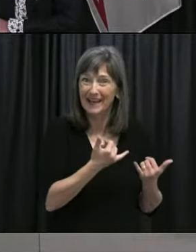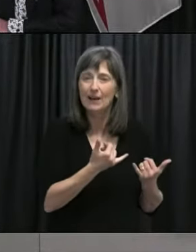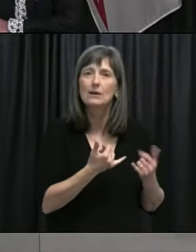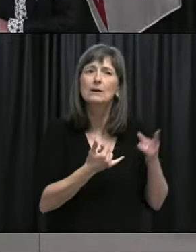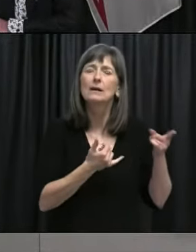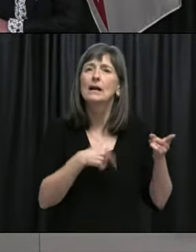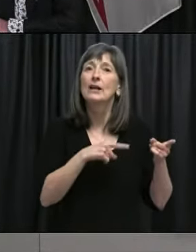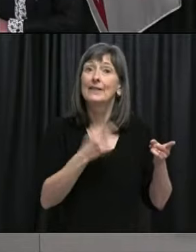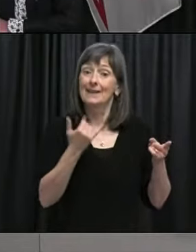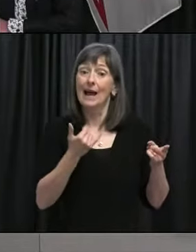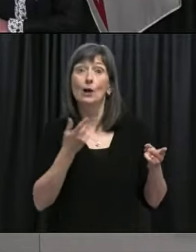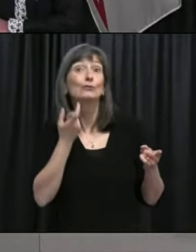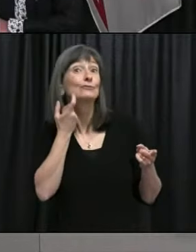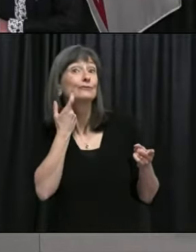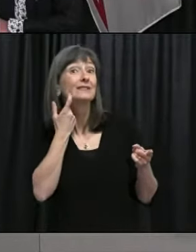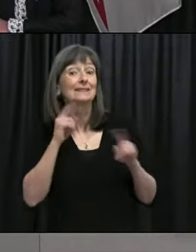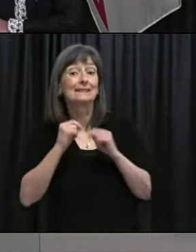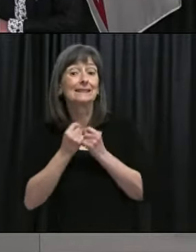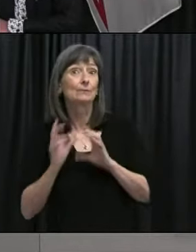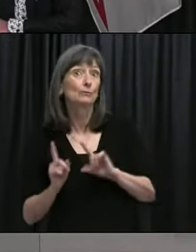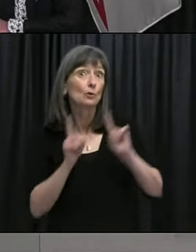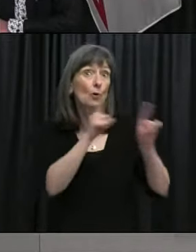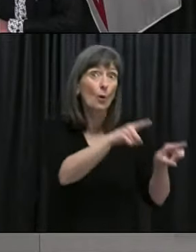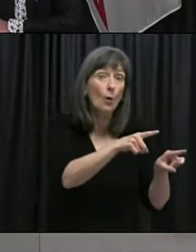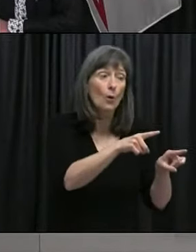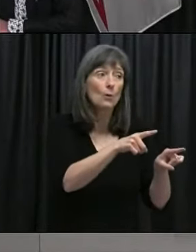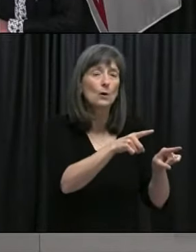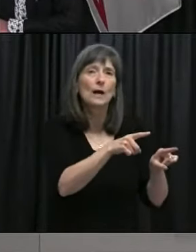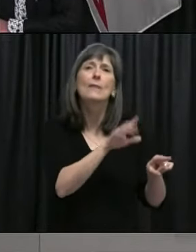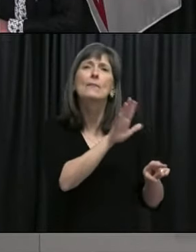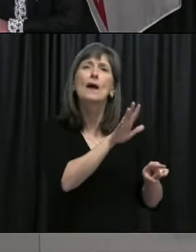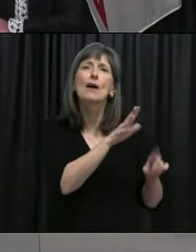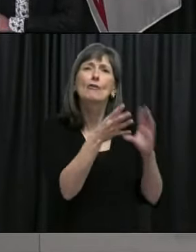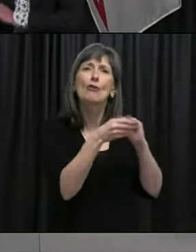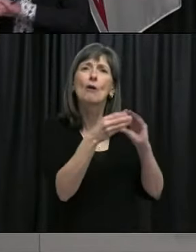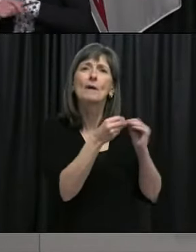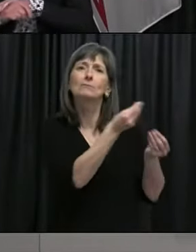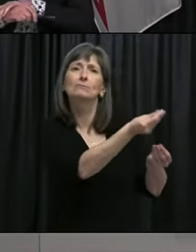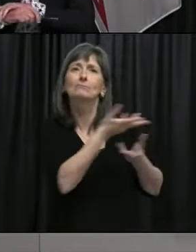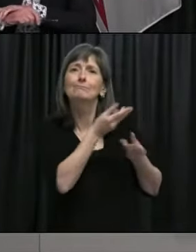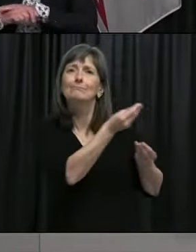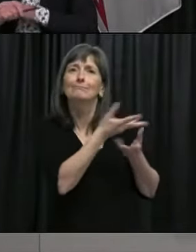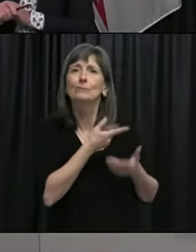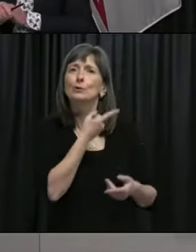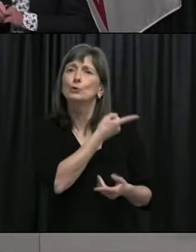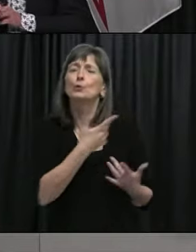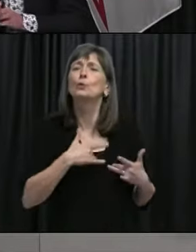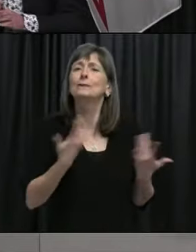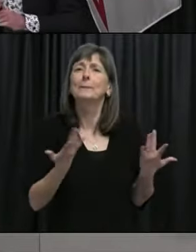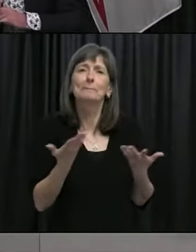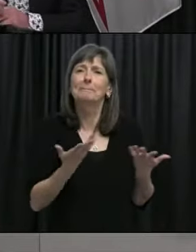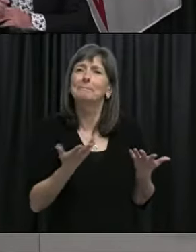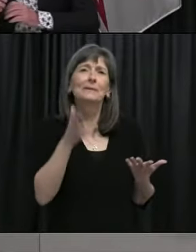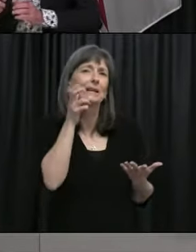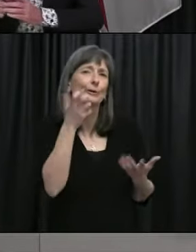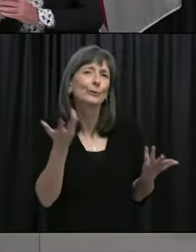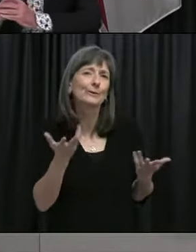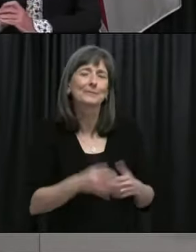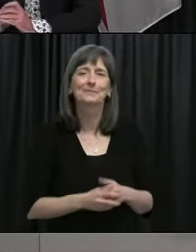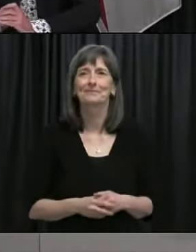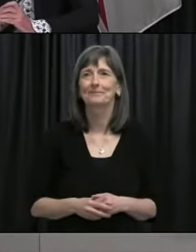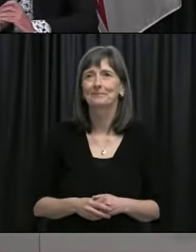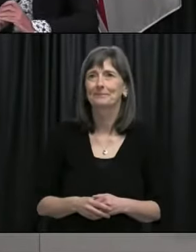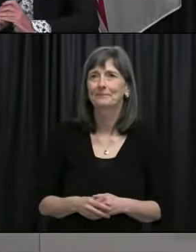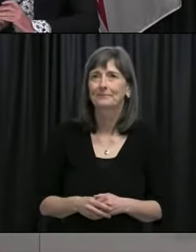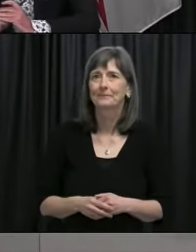health care workers that are on the ground and emergency rooms and ICU to give people a better picture of what's going on there? Yeah, certainly I'm